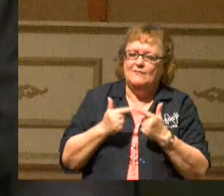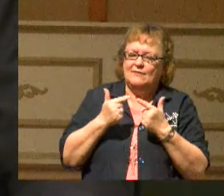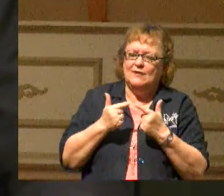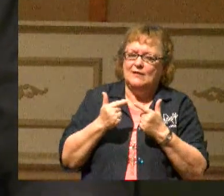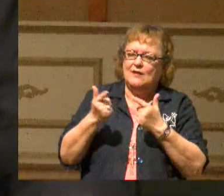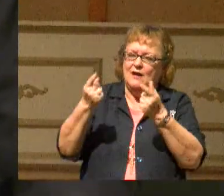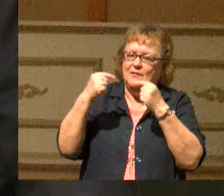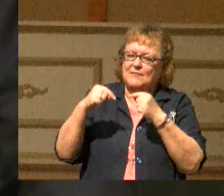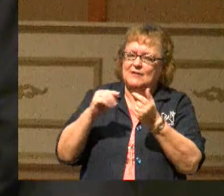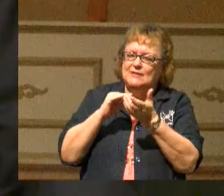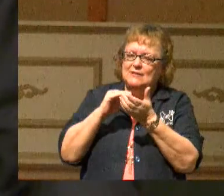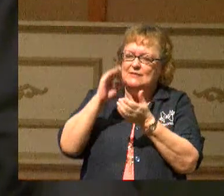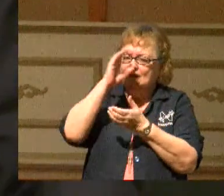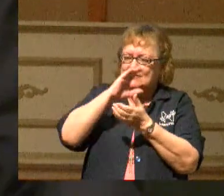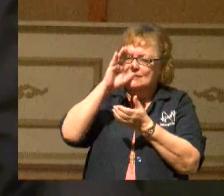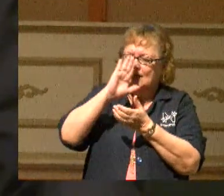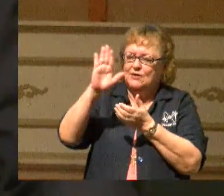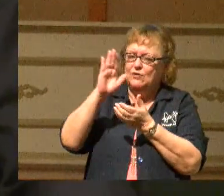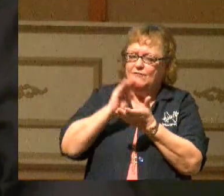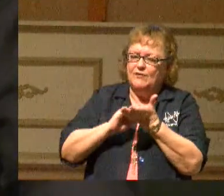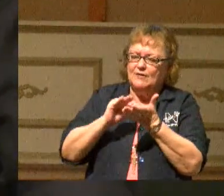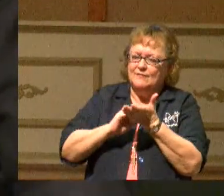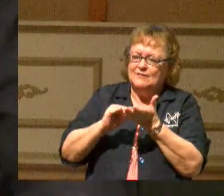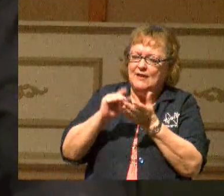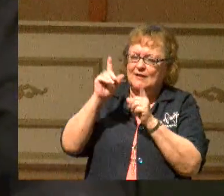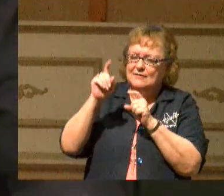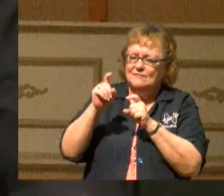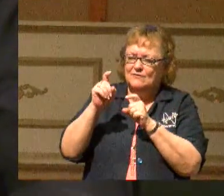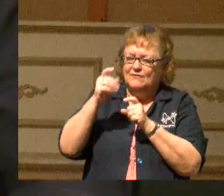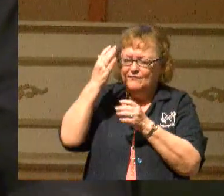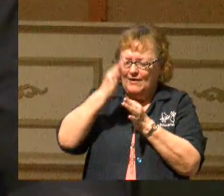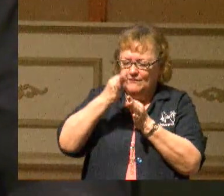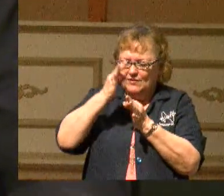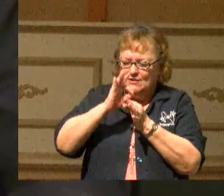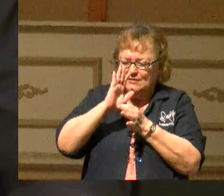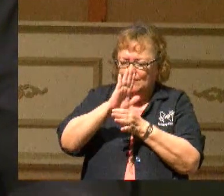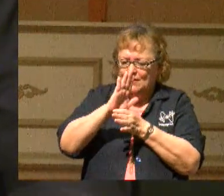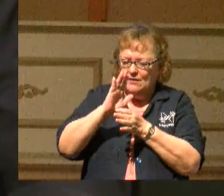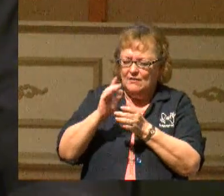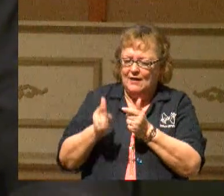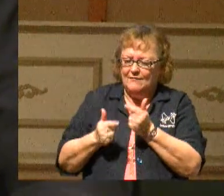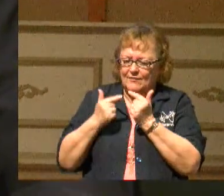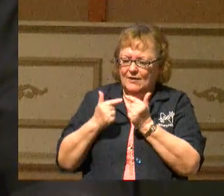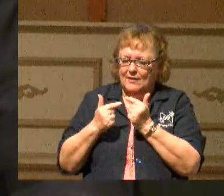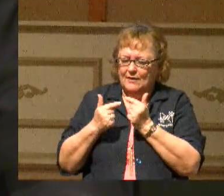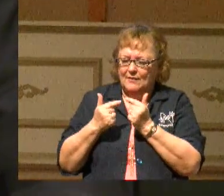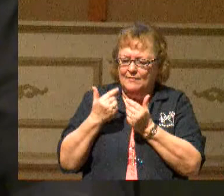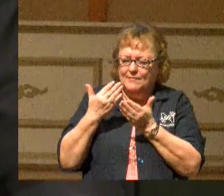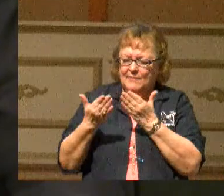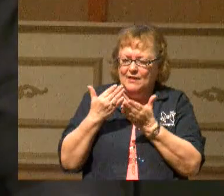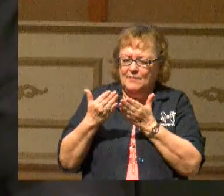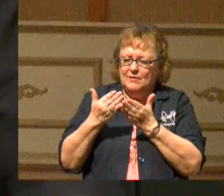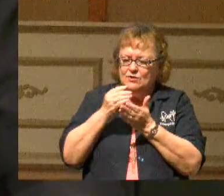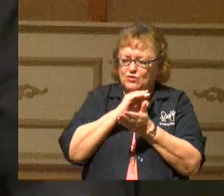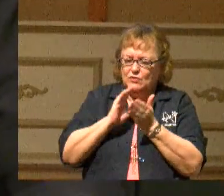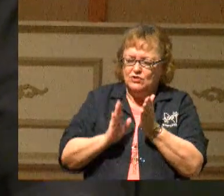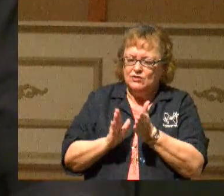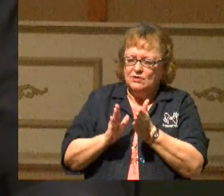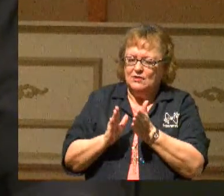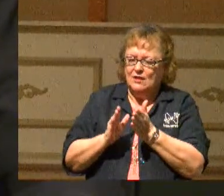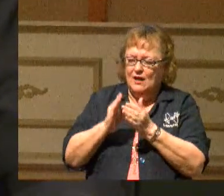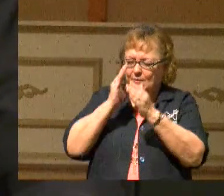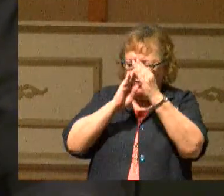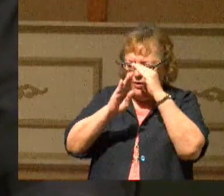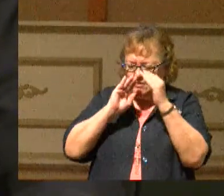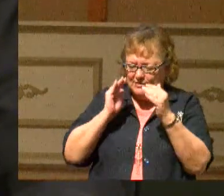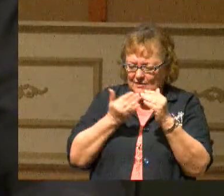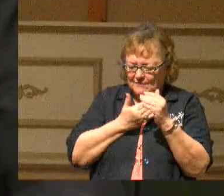forgiveness and ask for your faithfulness in their life. Lord, may we just as Christians humble ourselves at the foot of the cross.